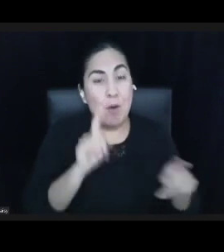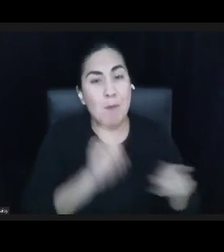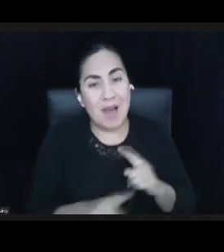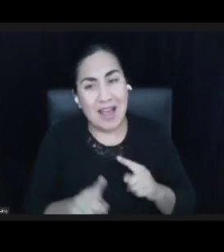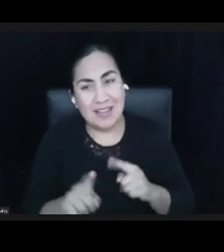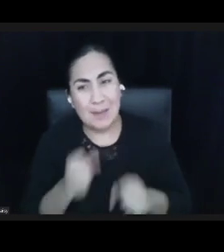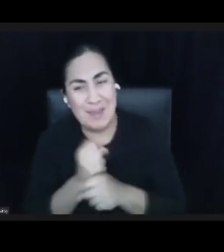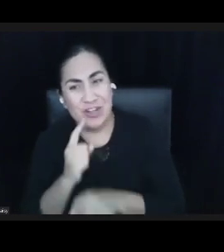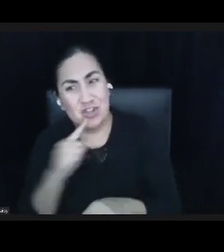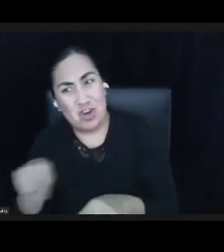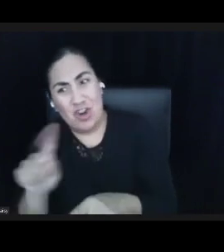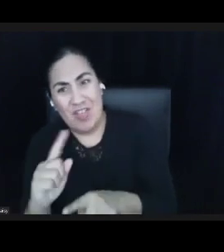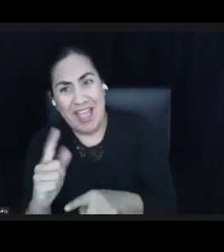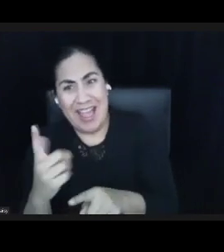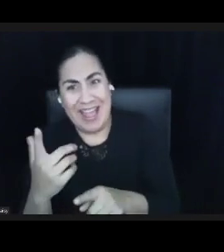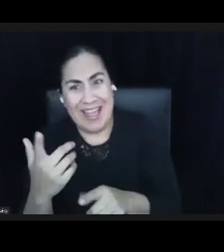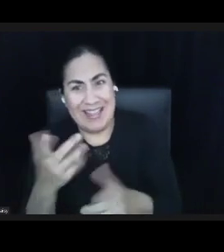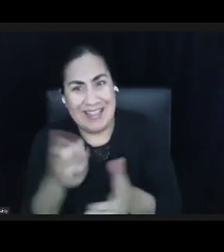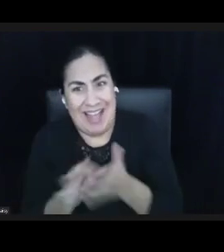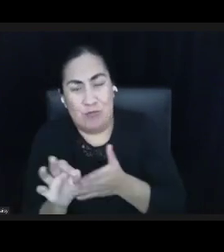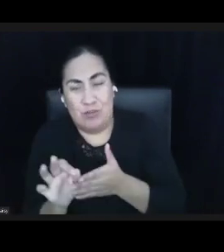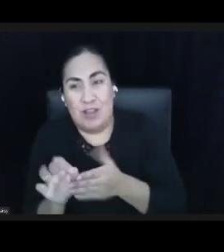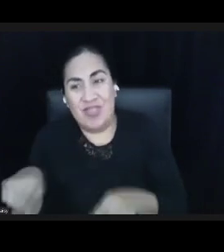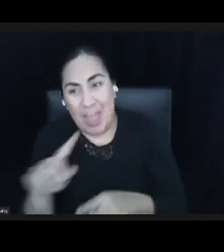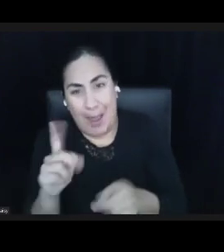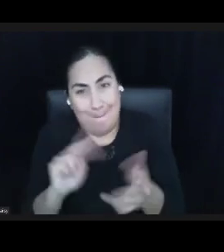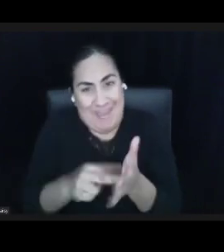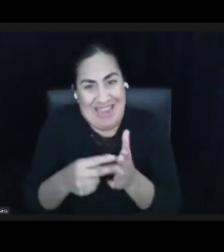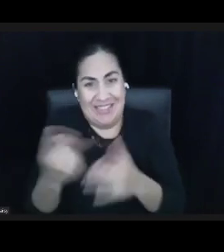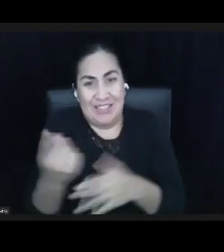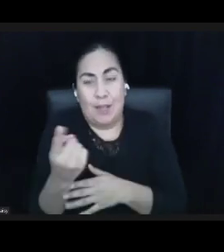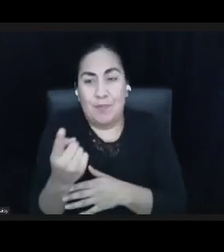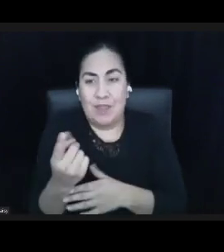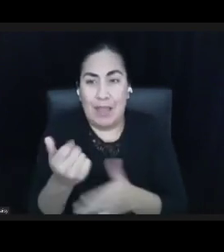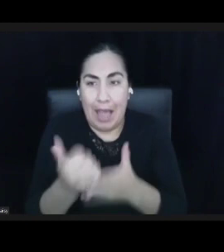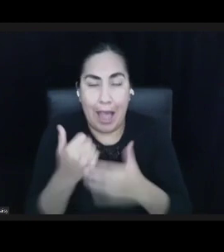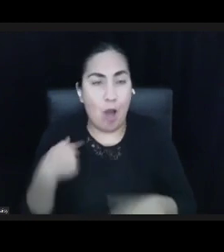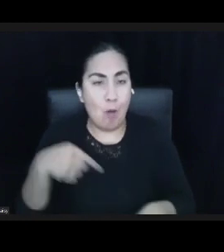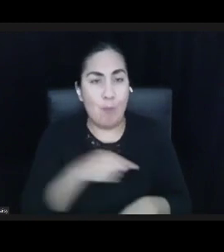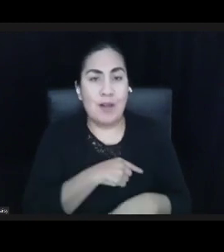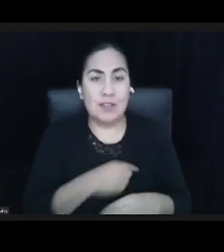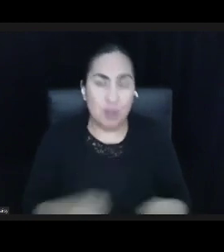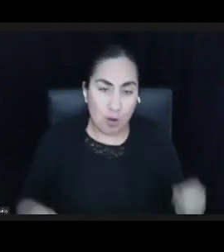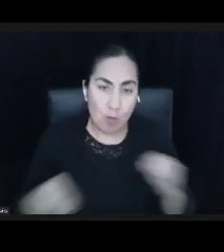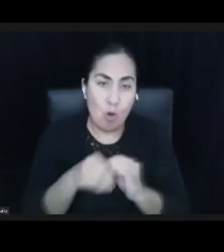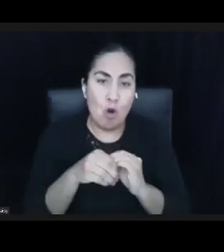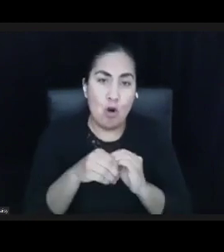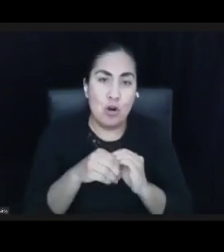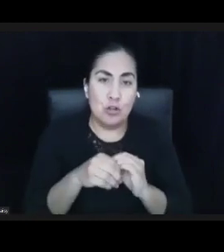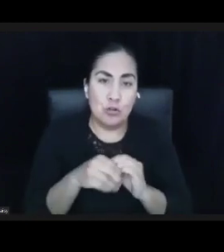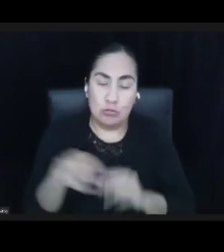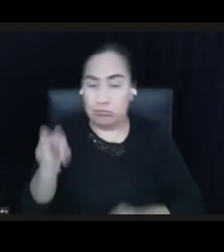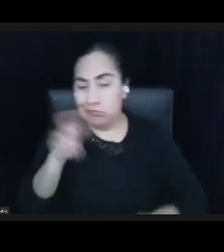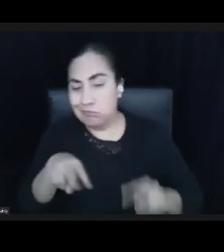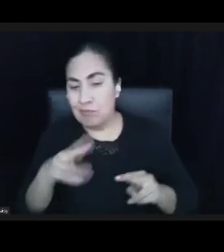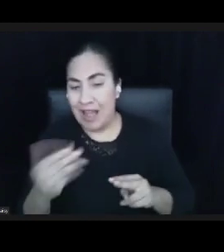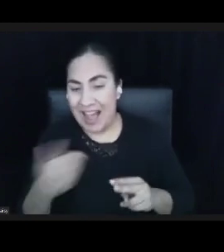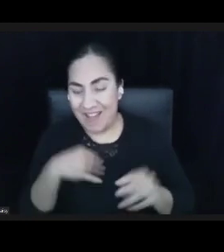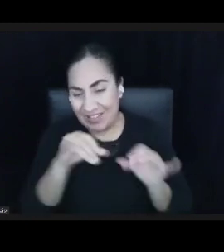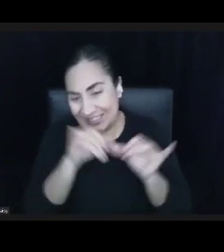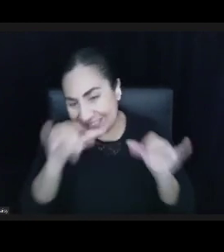whole goes sort of beyond diversity and allows us to dig deeper into how systems uphold dominant culture.